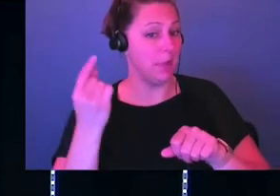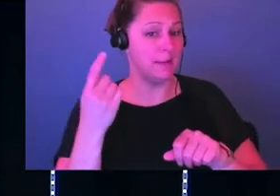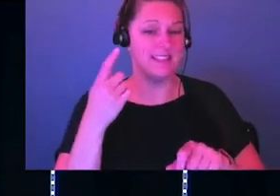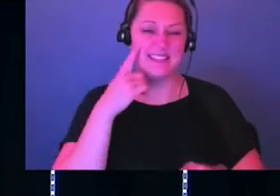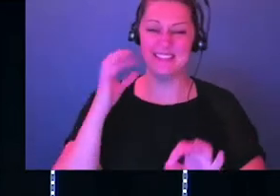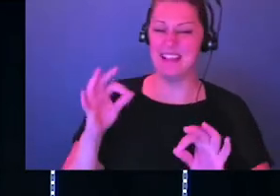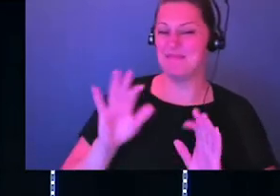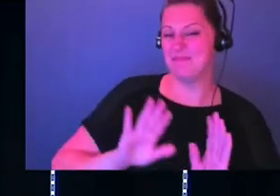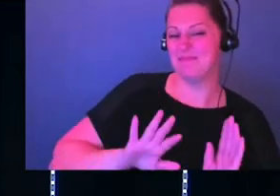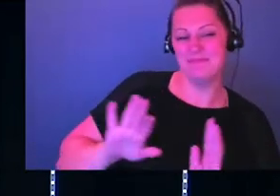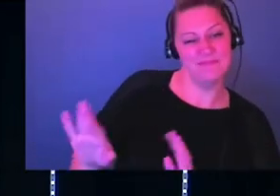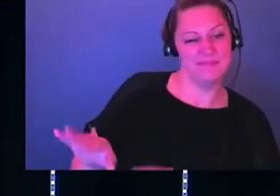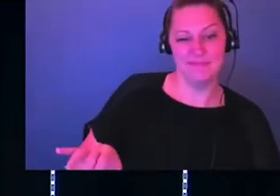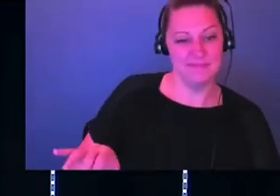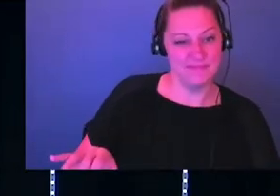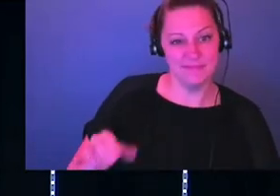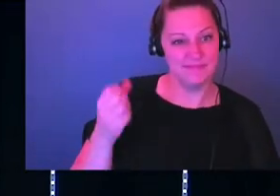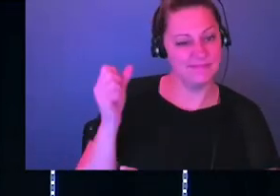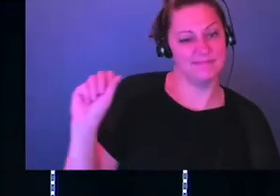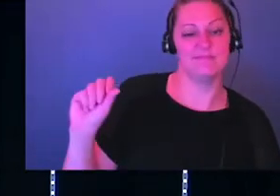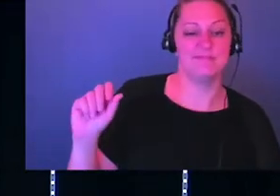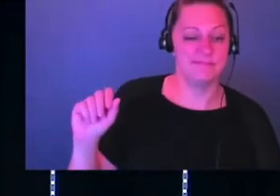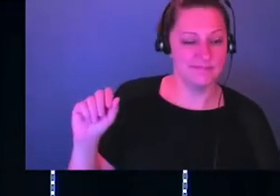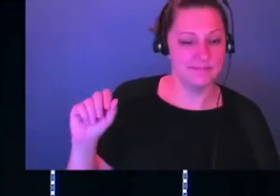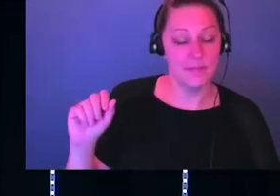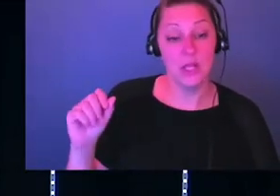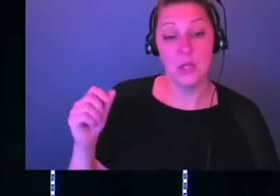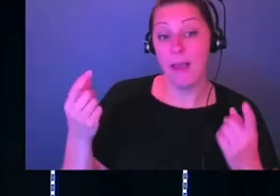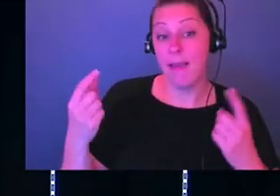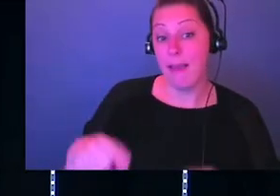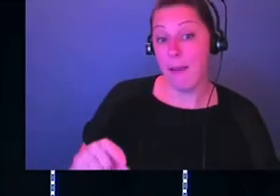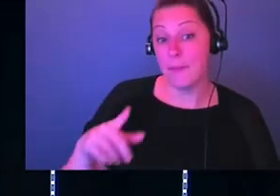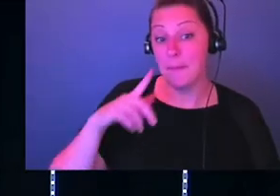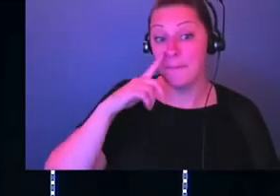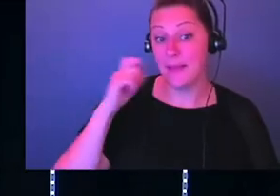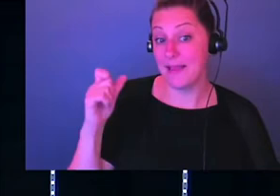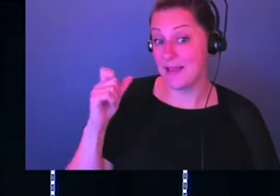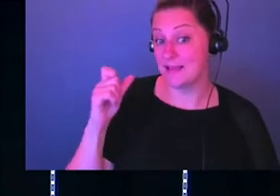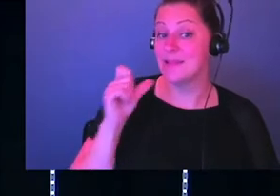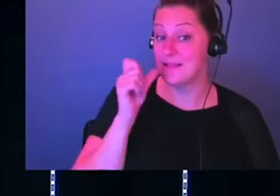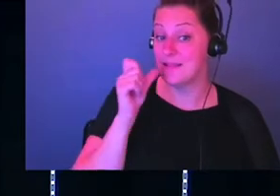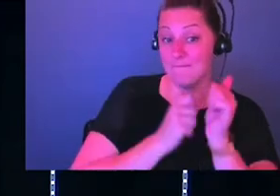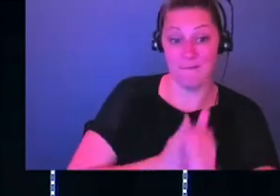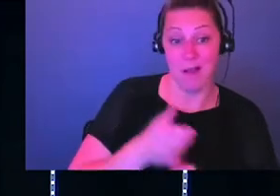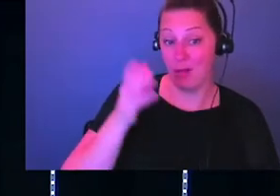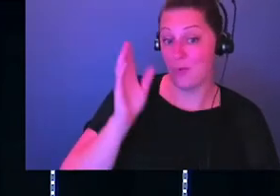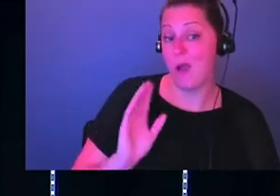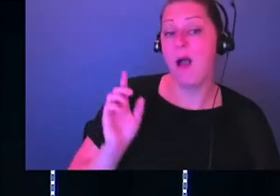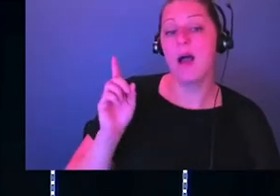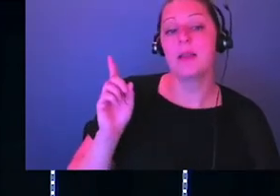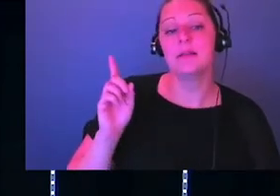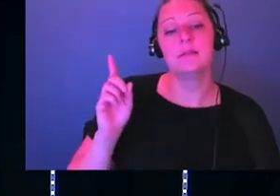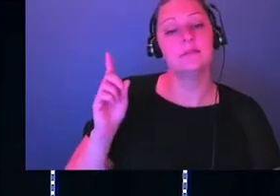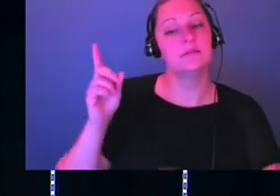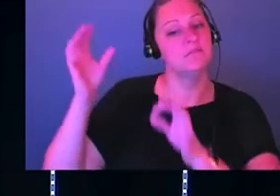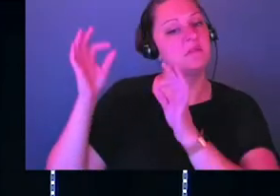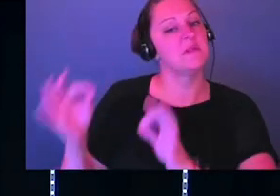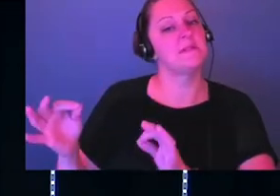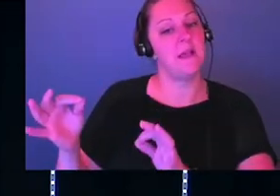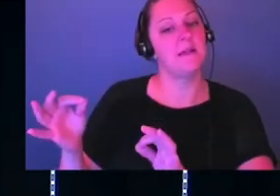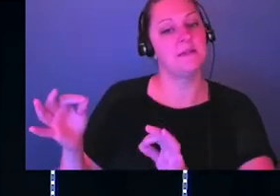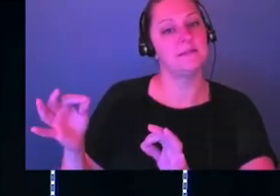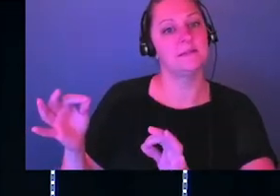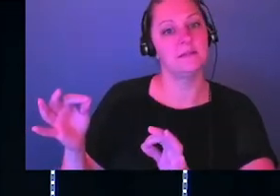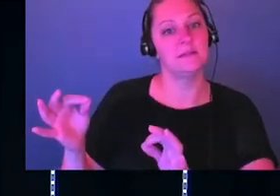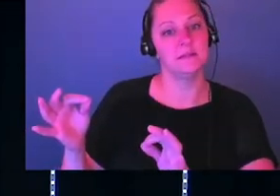God did not call him to do it. So he went against God. And what happened is because of this and because of his disobedience, God has made the choice to remove